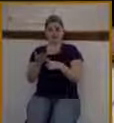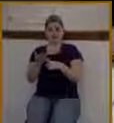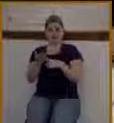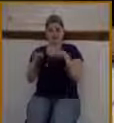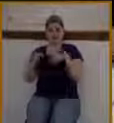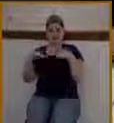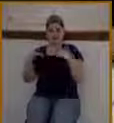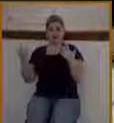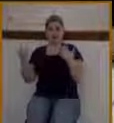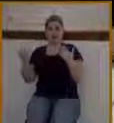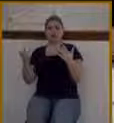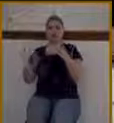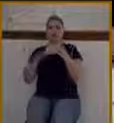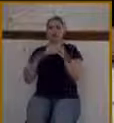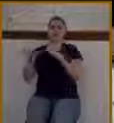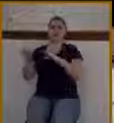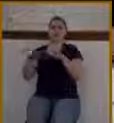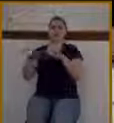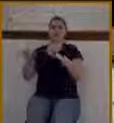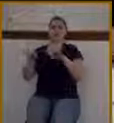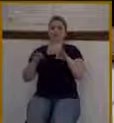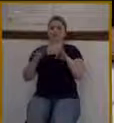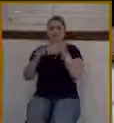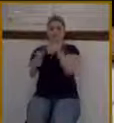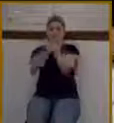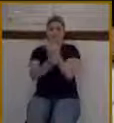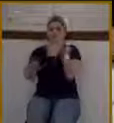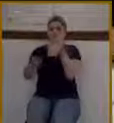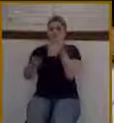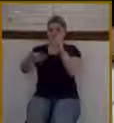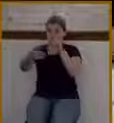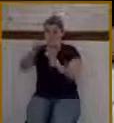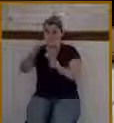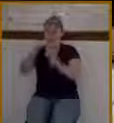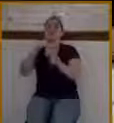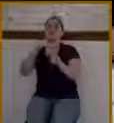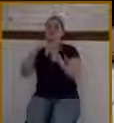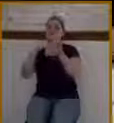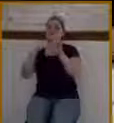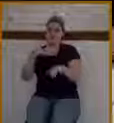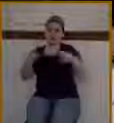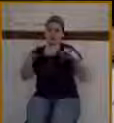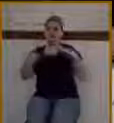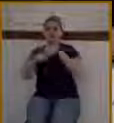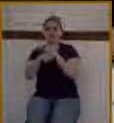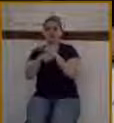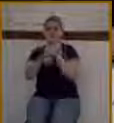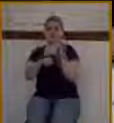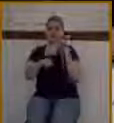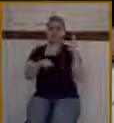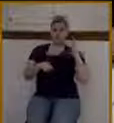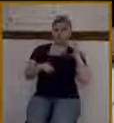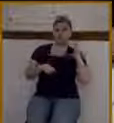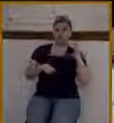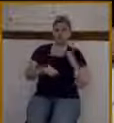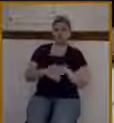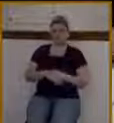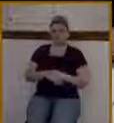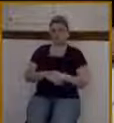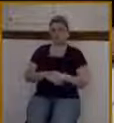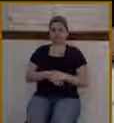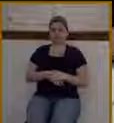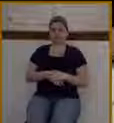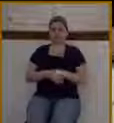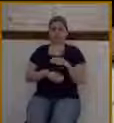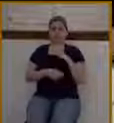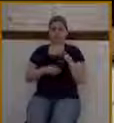was the fulfillment of the prophecy that was given in Zechariah 9, verse 9. Rejoice greatly, O daughter of Jerusalem.